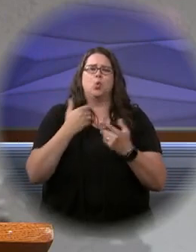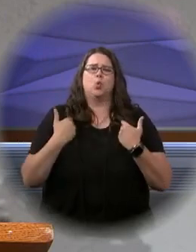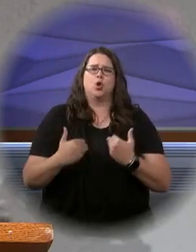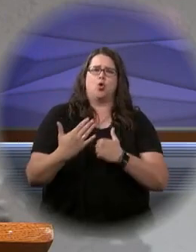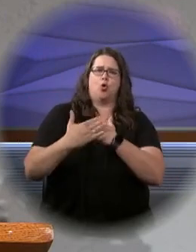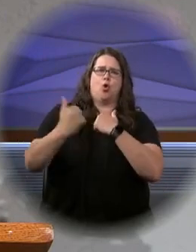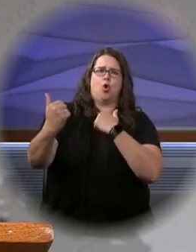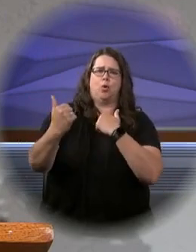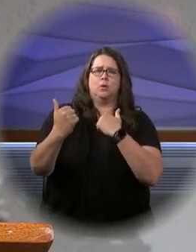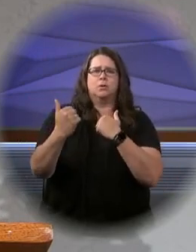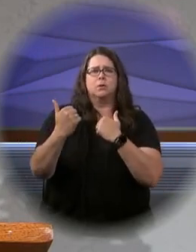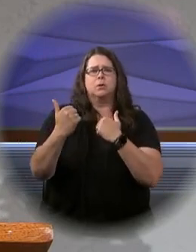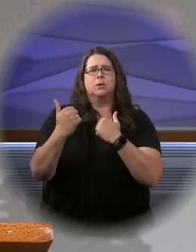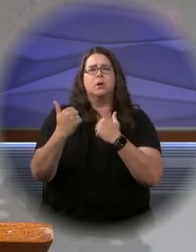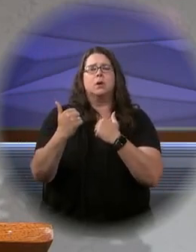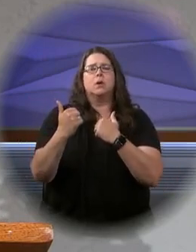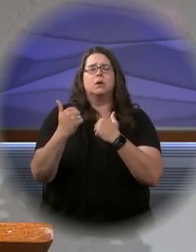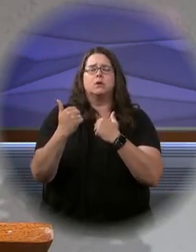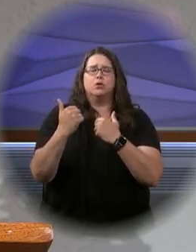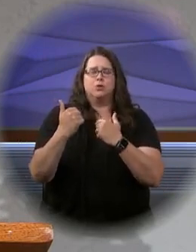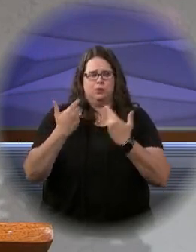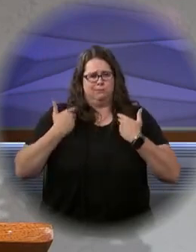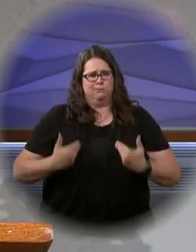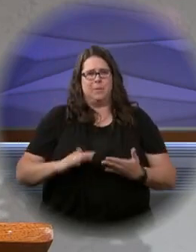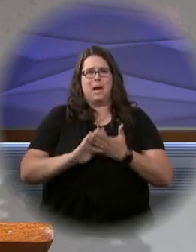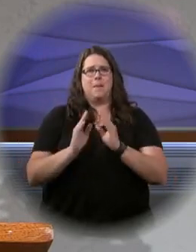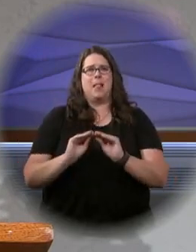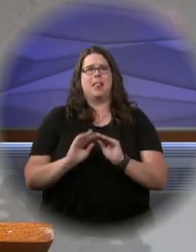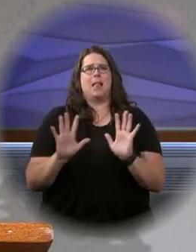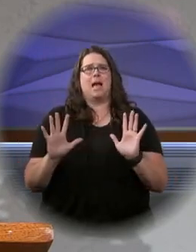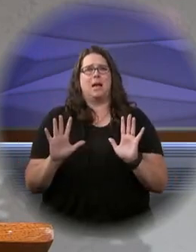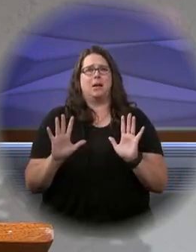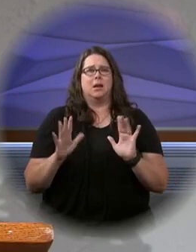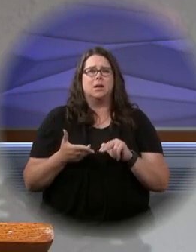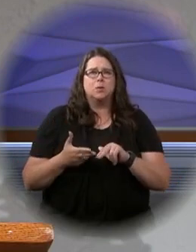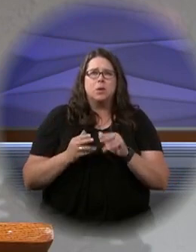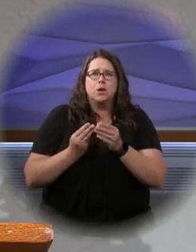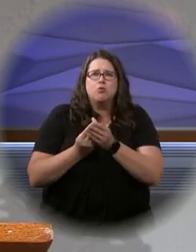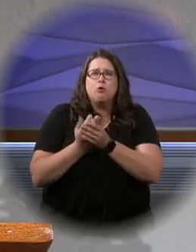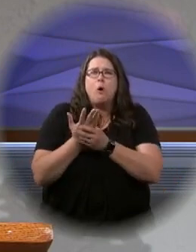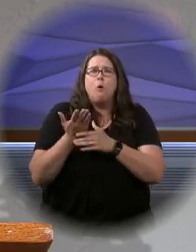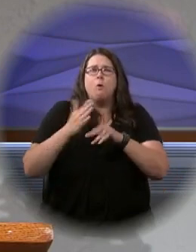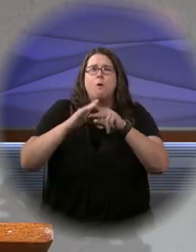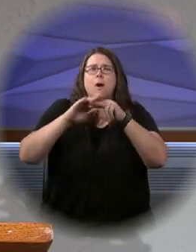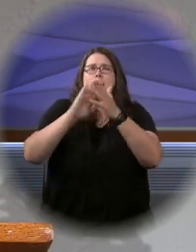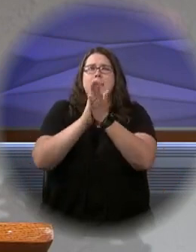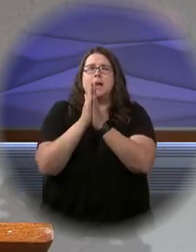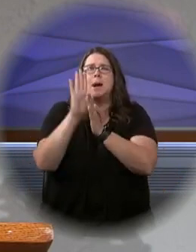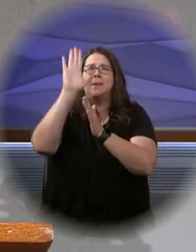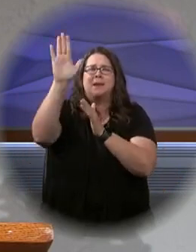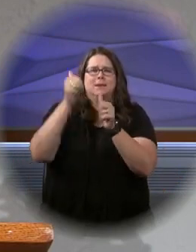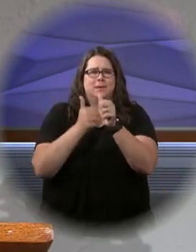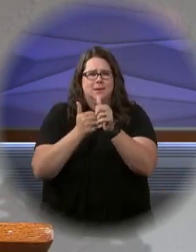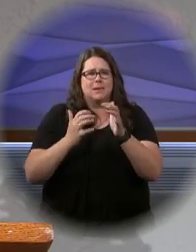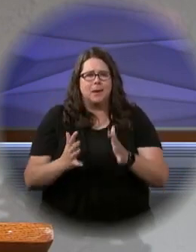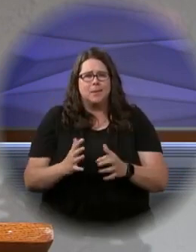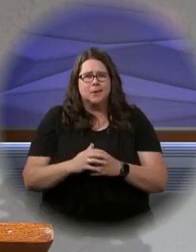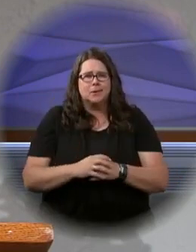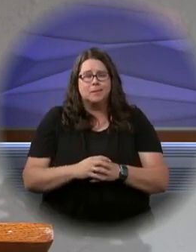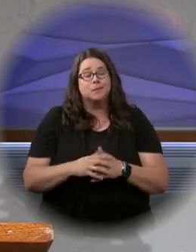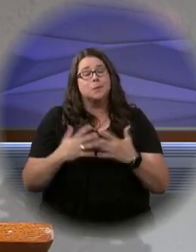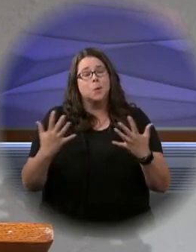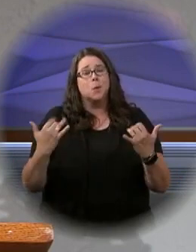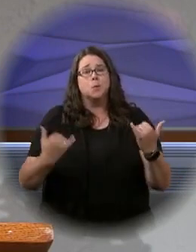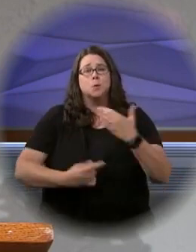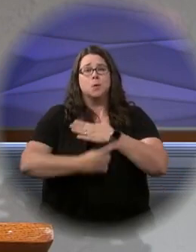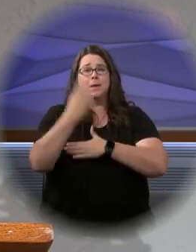called to be, to be able to light, be a light for us as we grow in becoming disciples of the Lord. And so